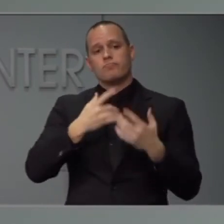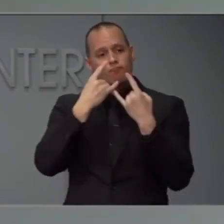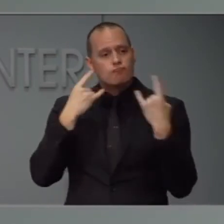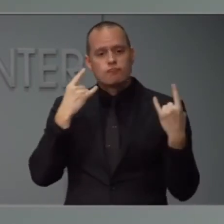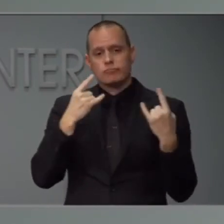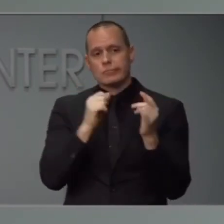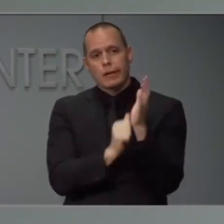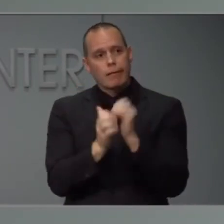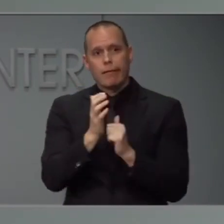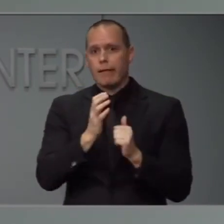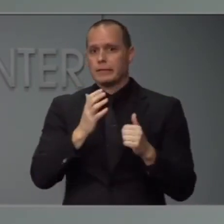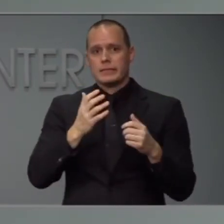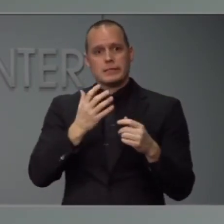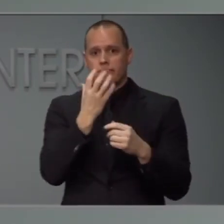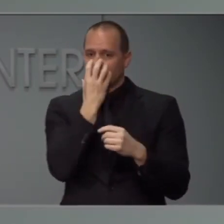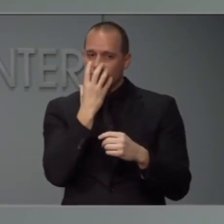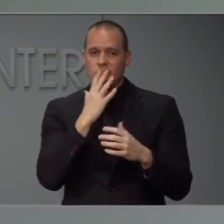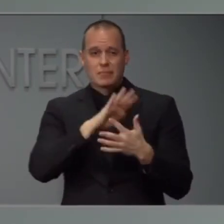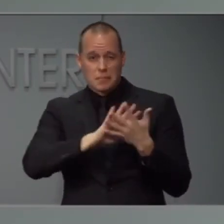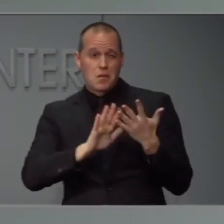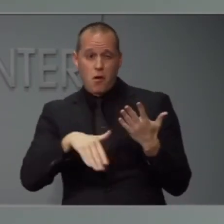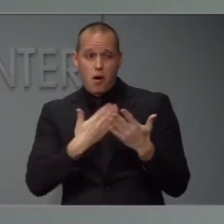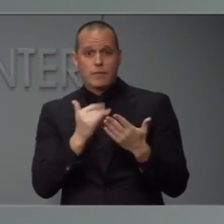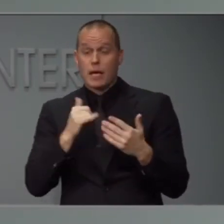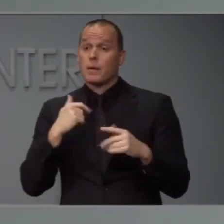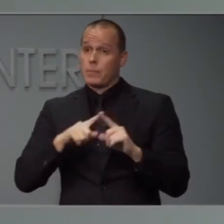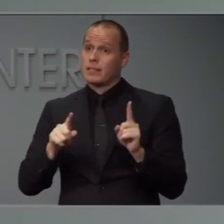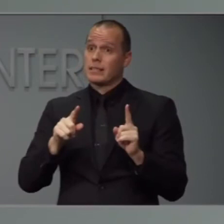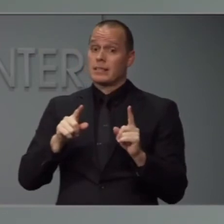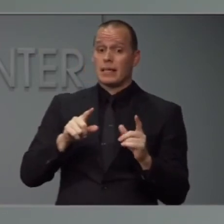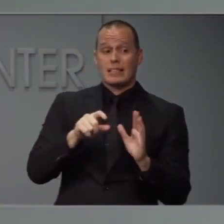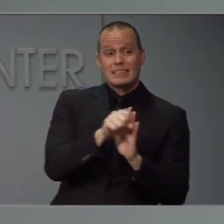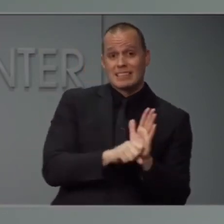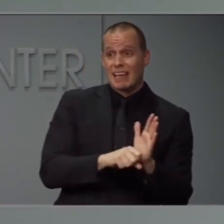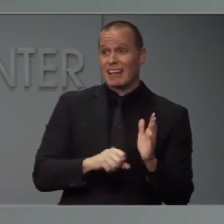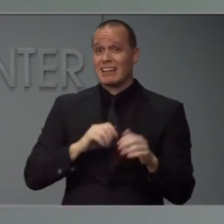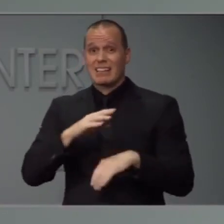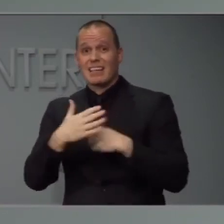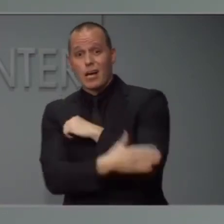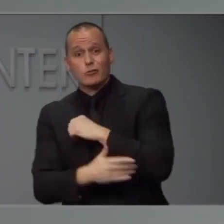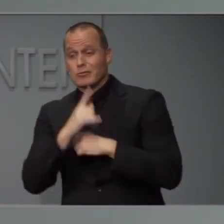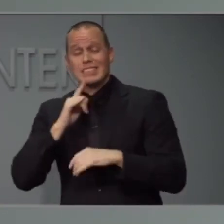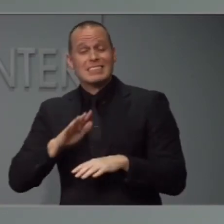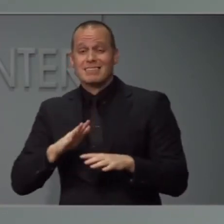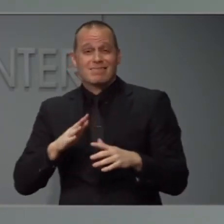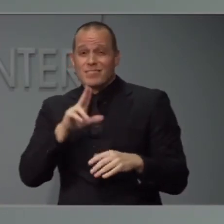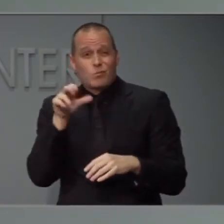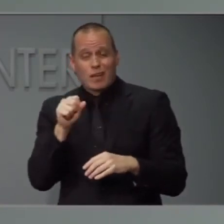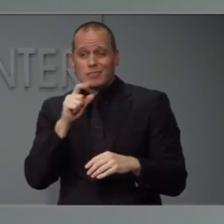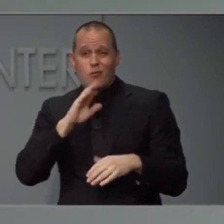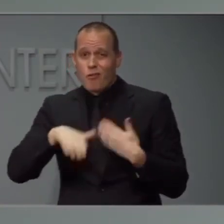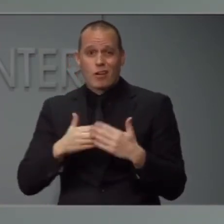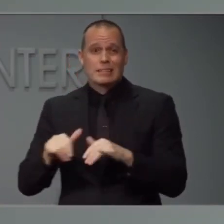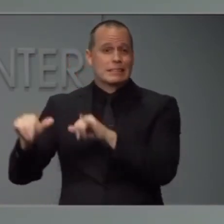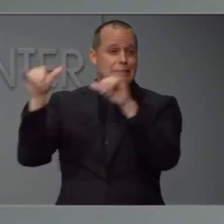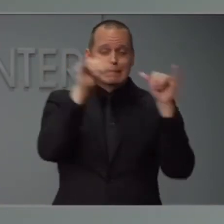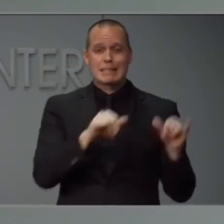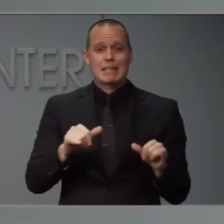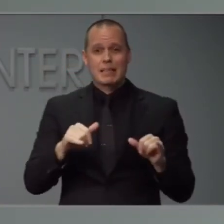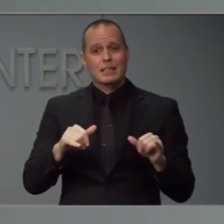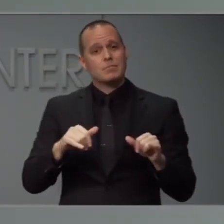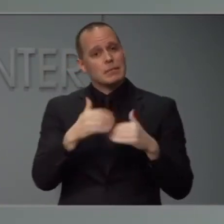work through that as a state and as a country together as we do this. But we're trying to focus our resources and make sure we're